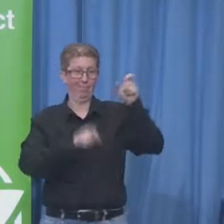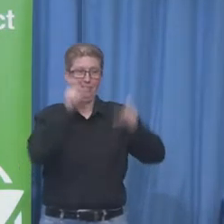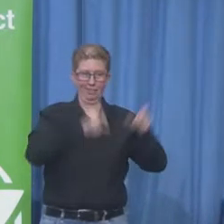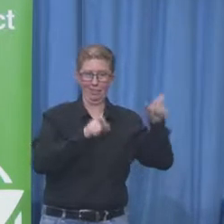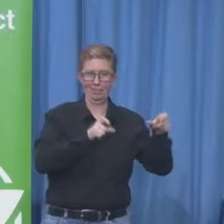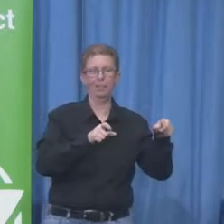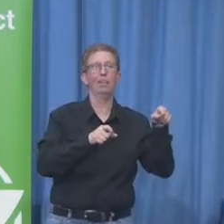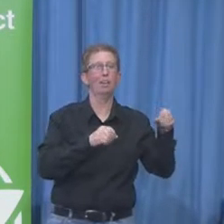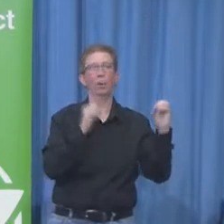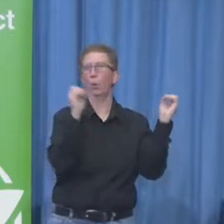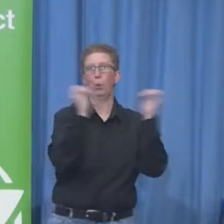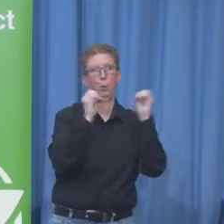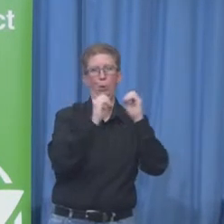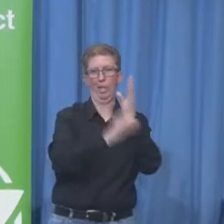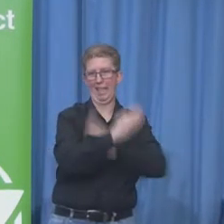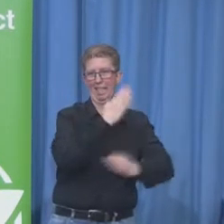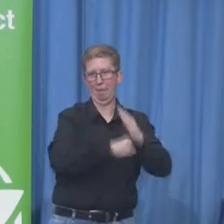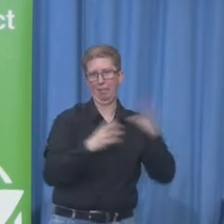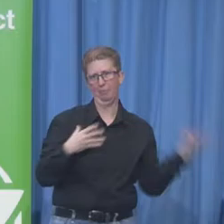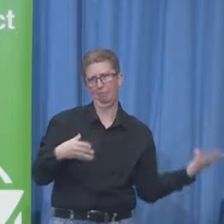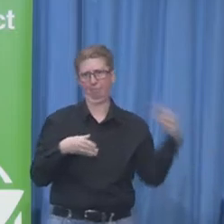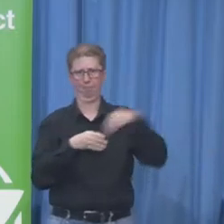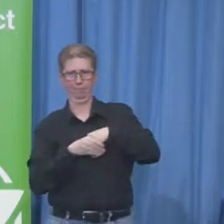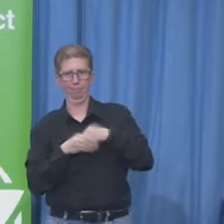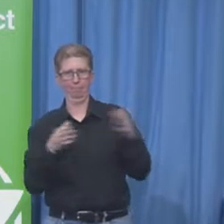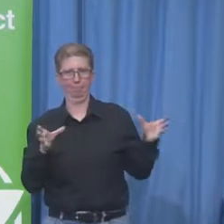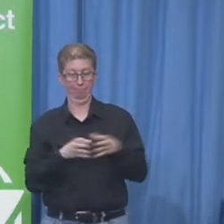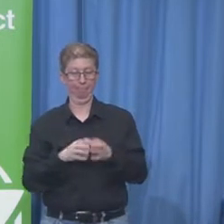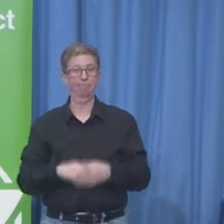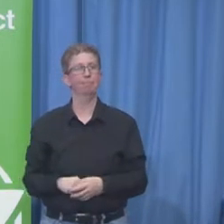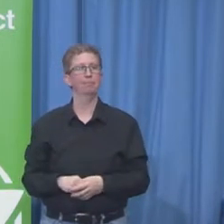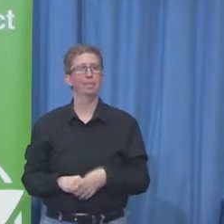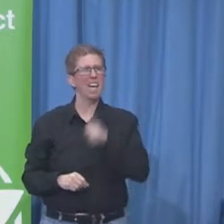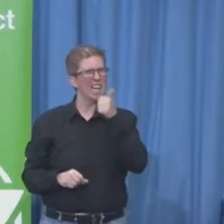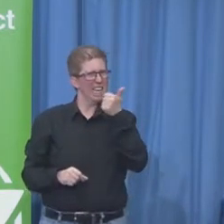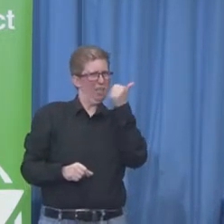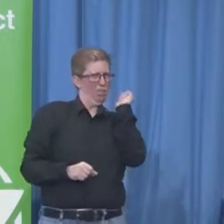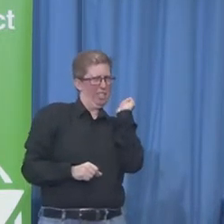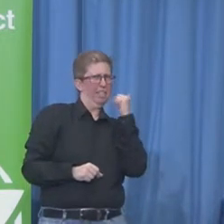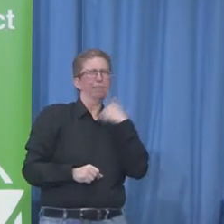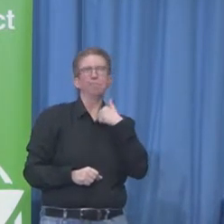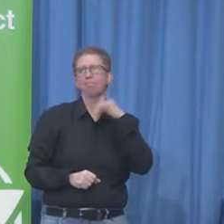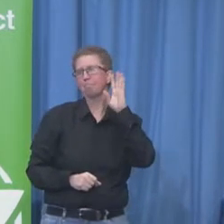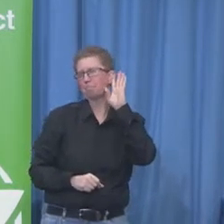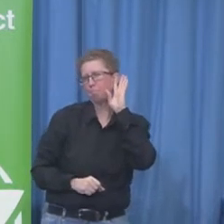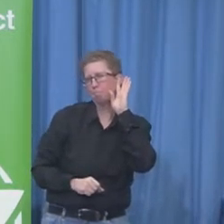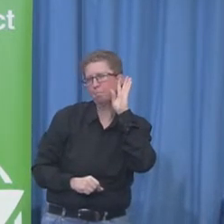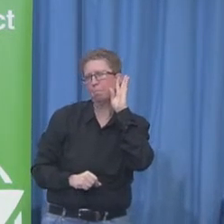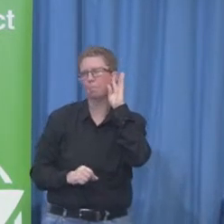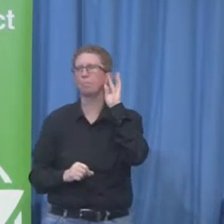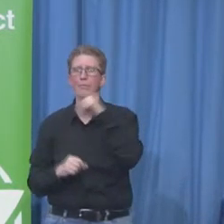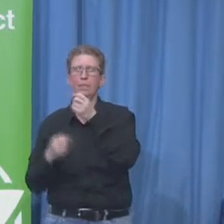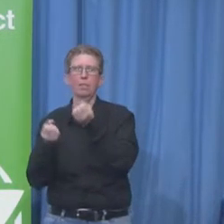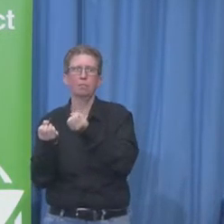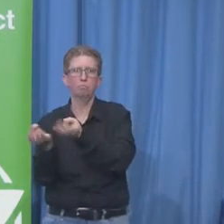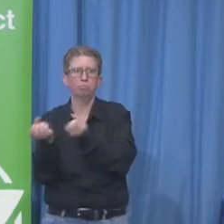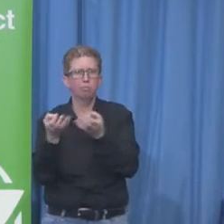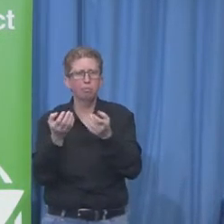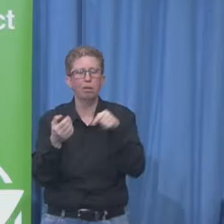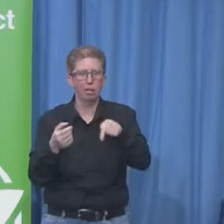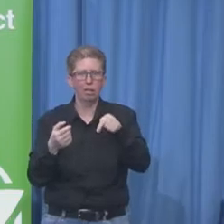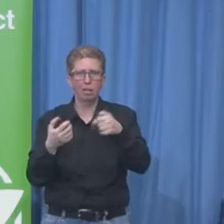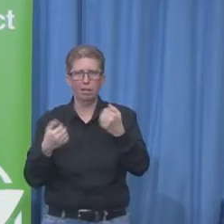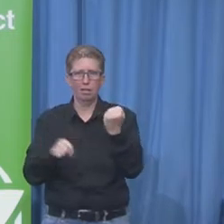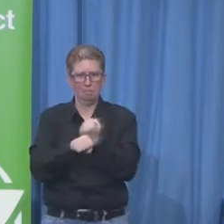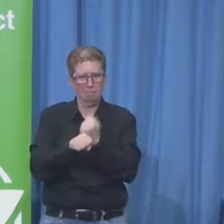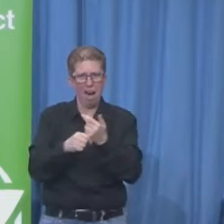And we heard this yesterday from a couple of the speakers when they talked about the productivity impact. So while people thought initially this project was sort of